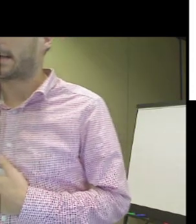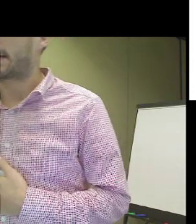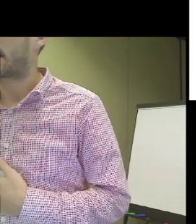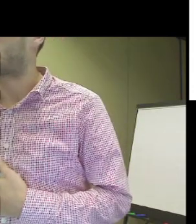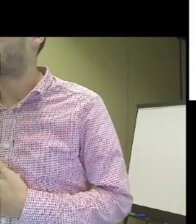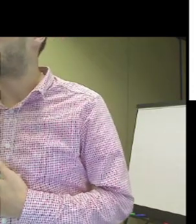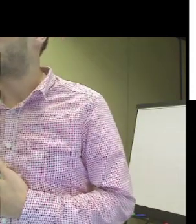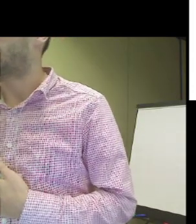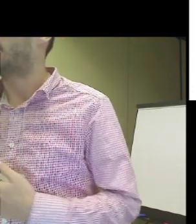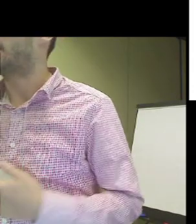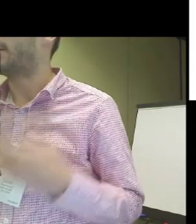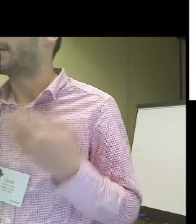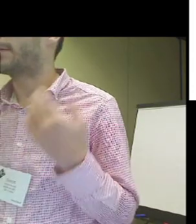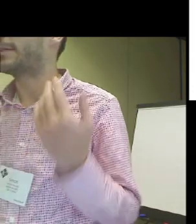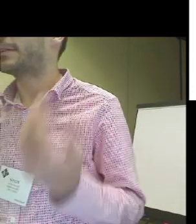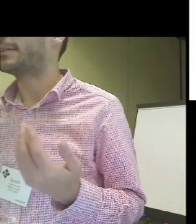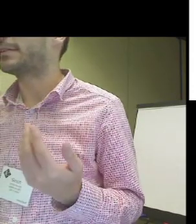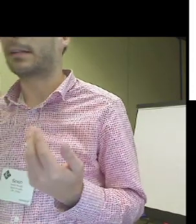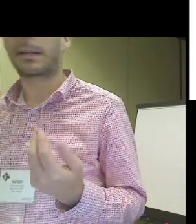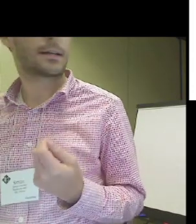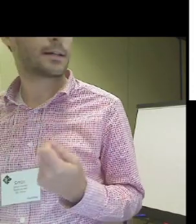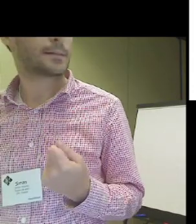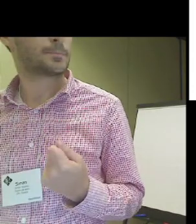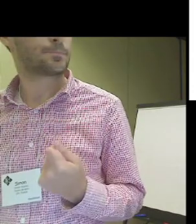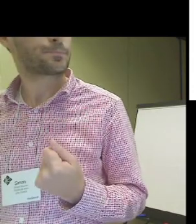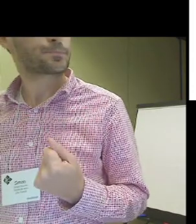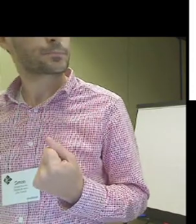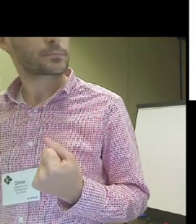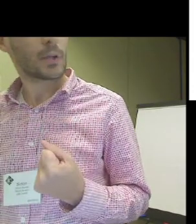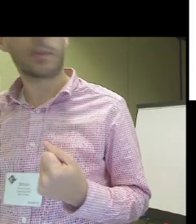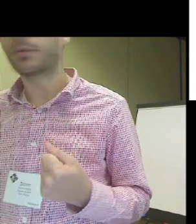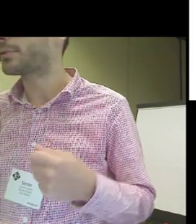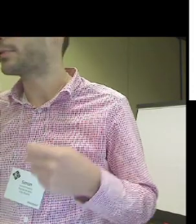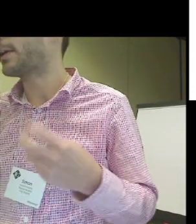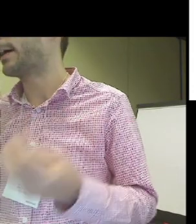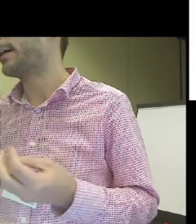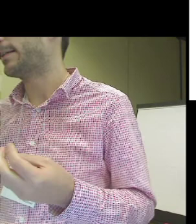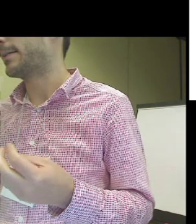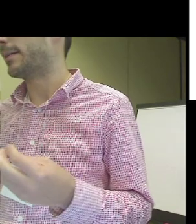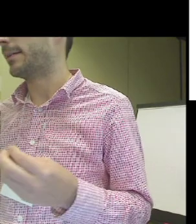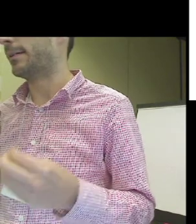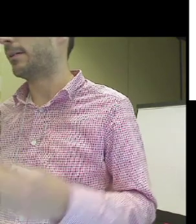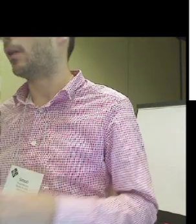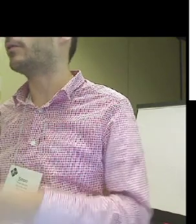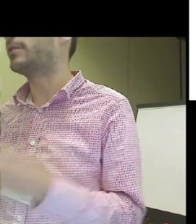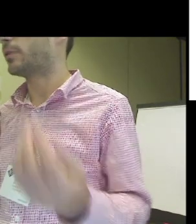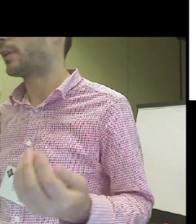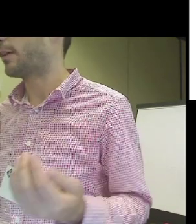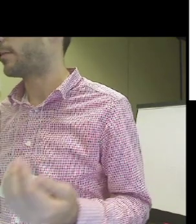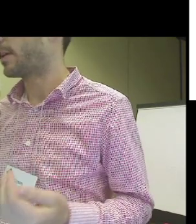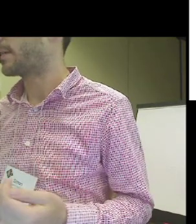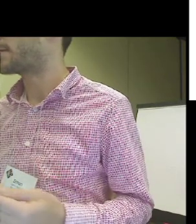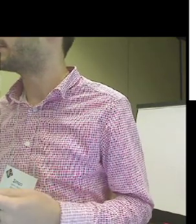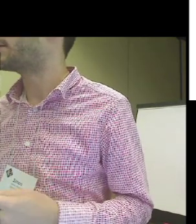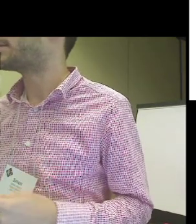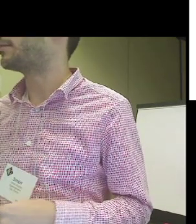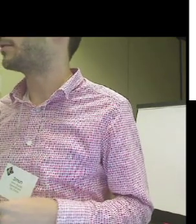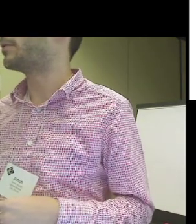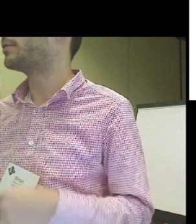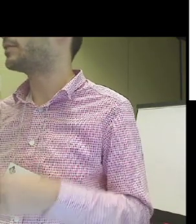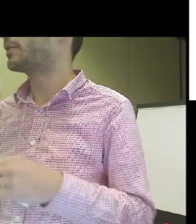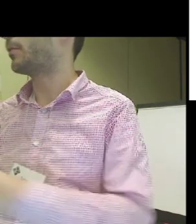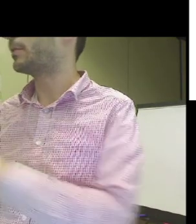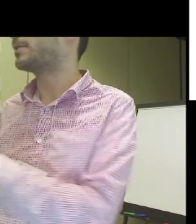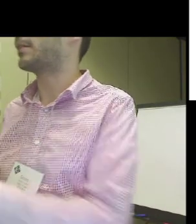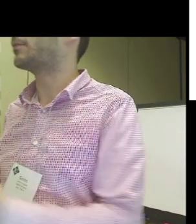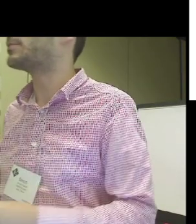And signs should be intended like understood like all the different kinds of signs. So it's not